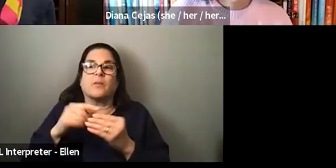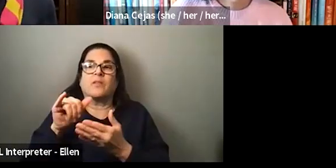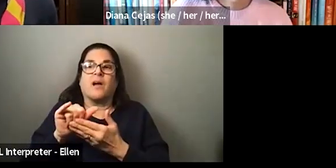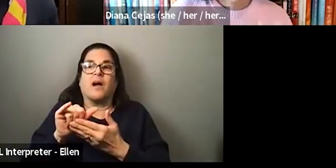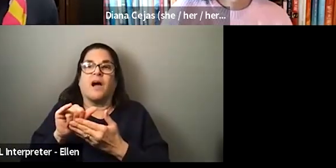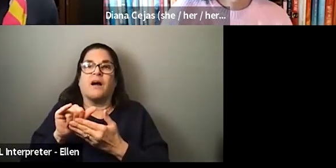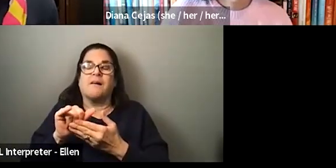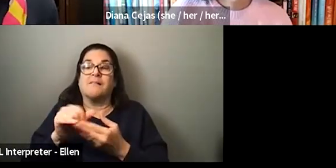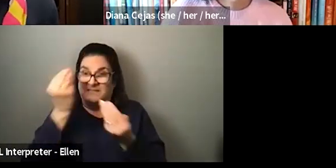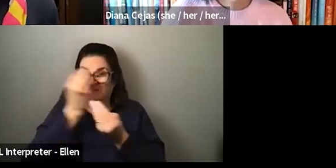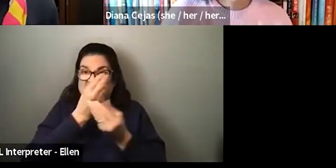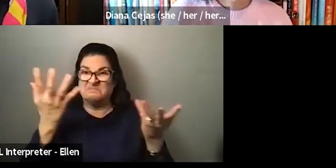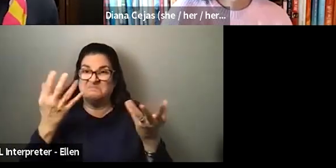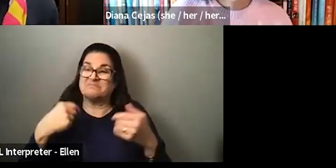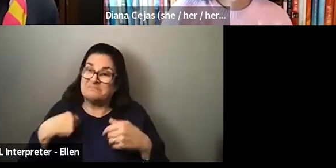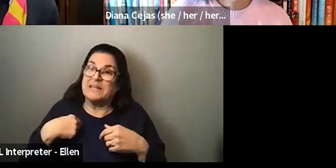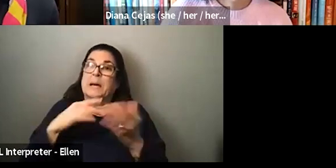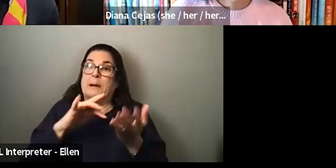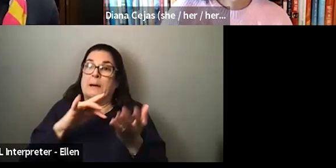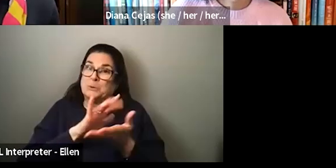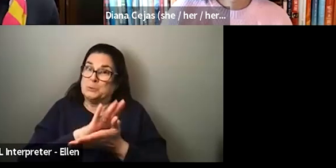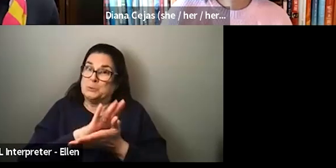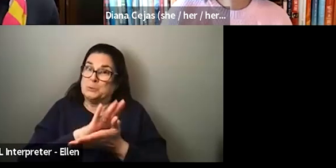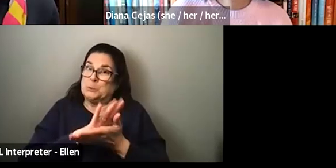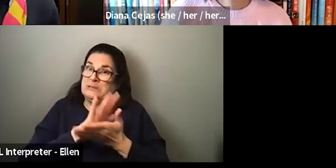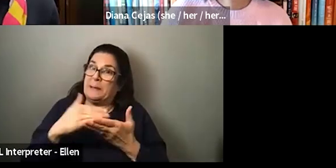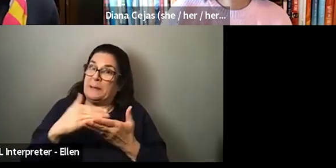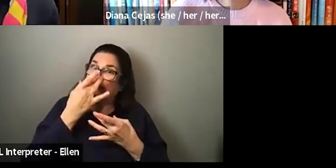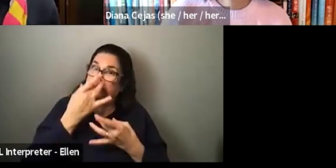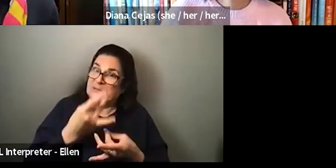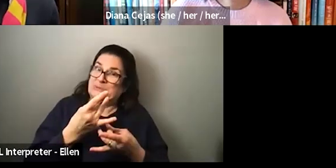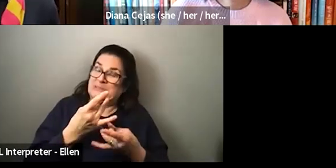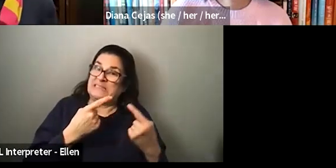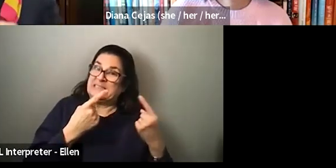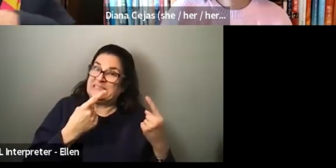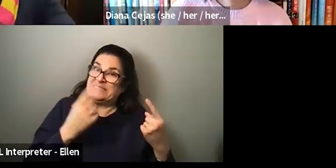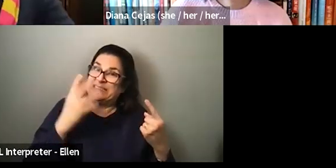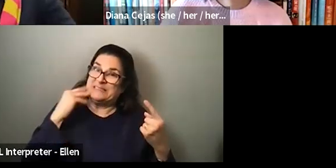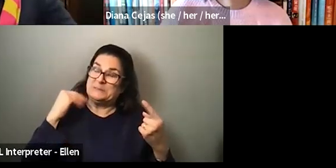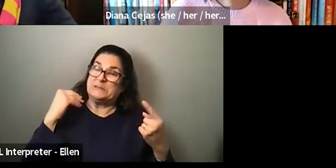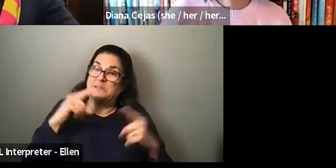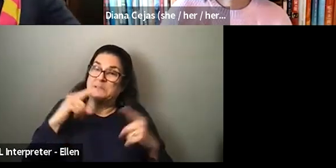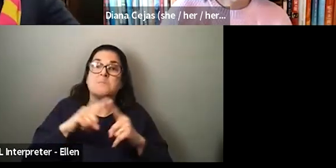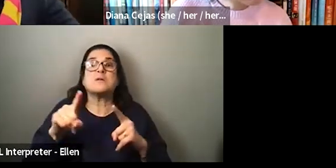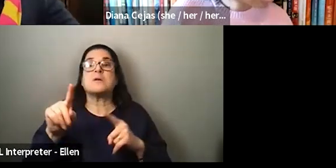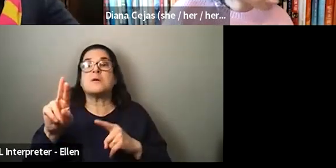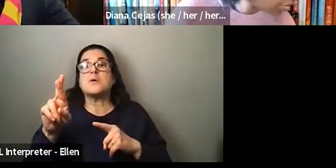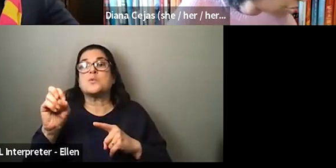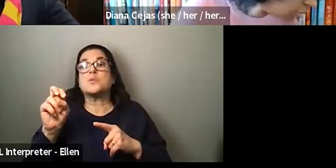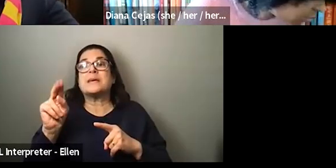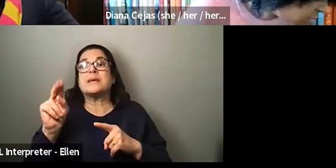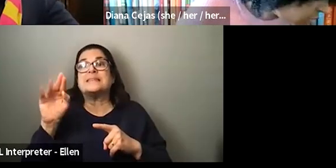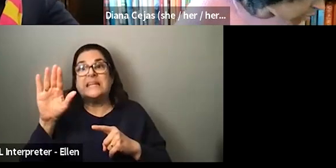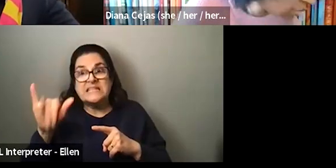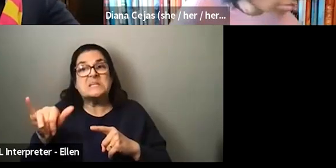school, I had some interesting encounters. Um, residency was actually a really good time for me and felt, I stayed at the same institution for fellowship and,